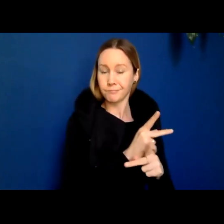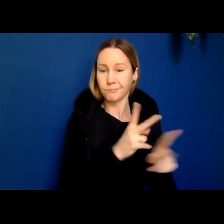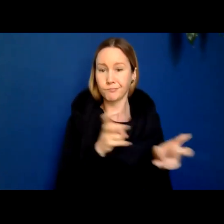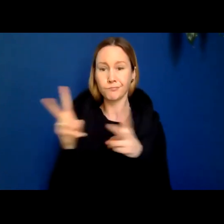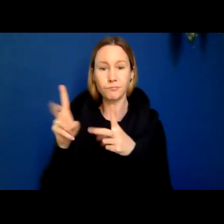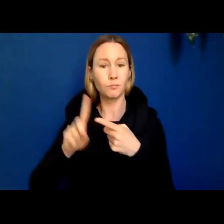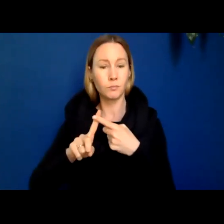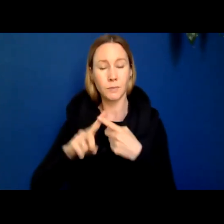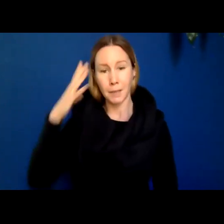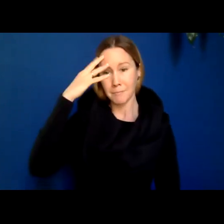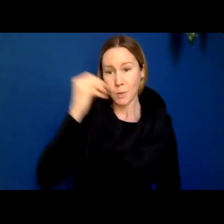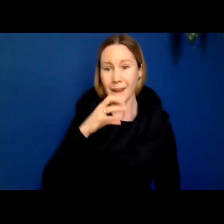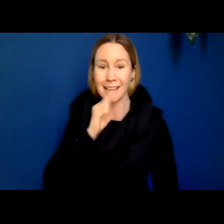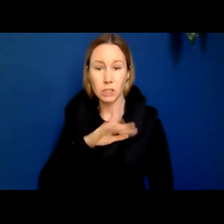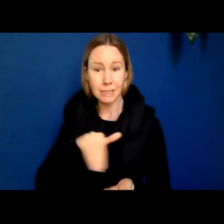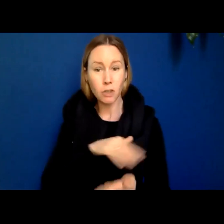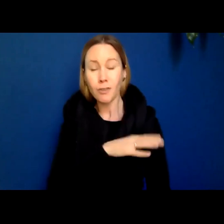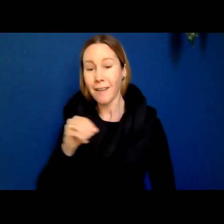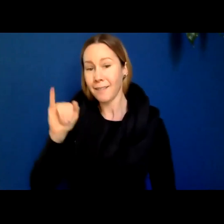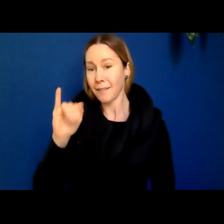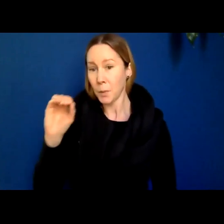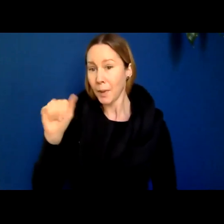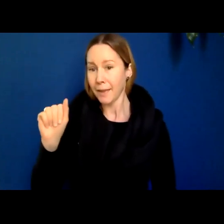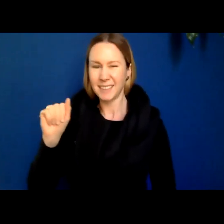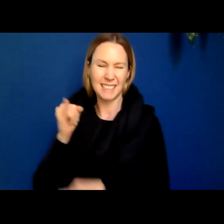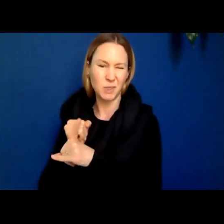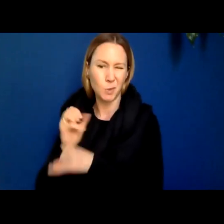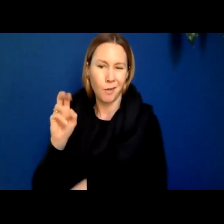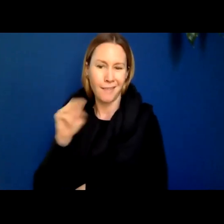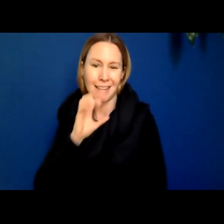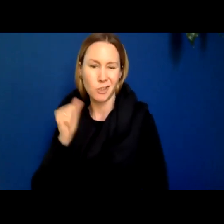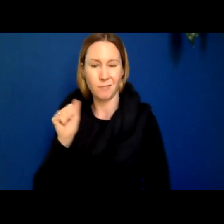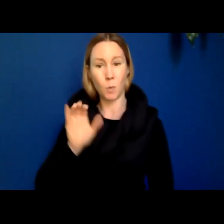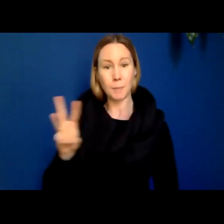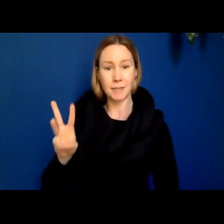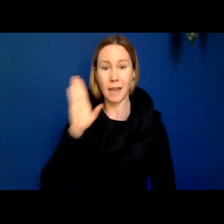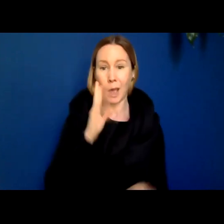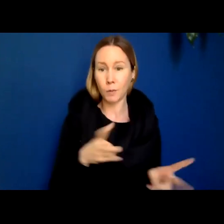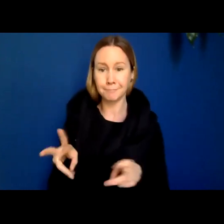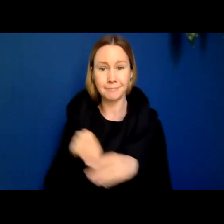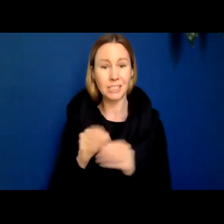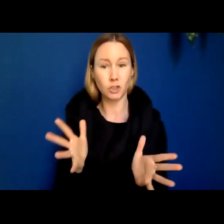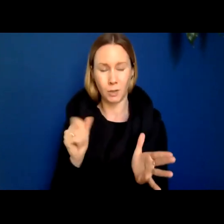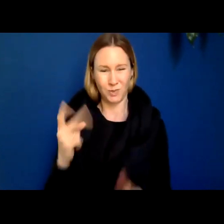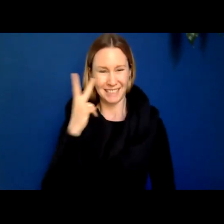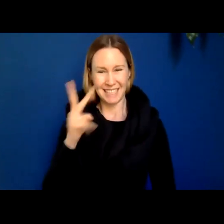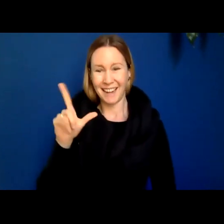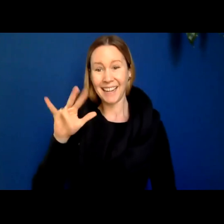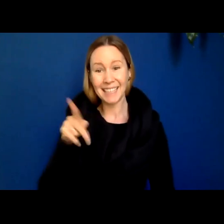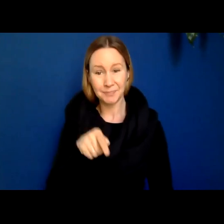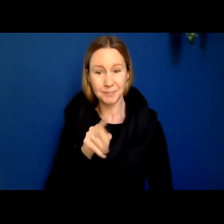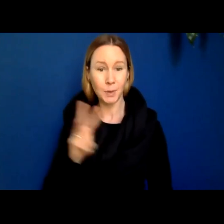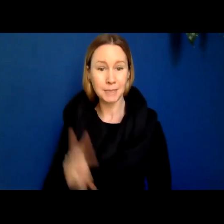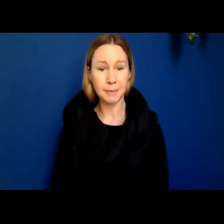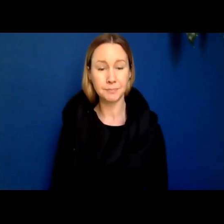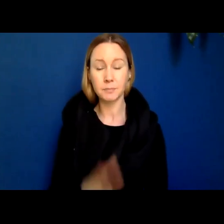Memory and Aging Center and the Institute on Aging websites, and I'll put those websites into the chat. We'll also include a